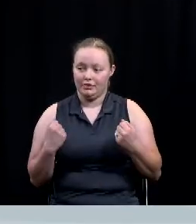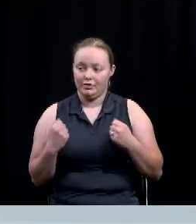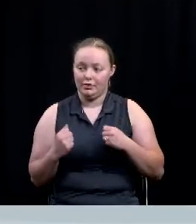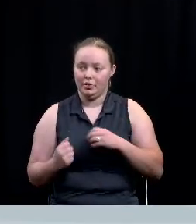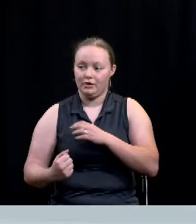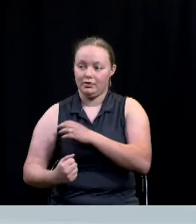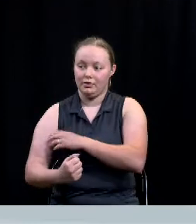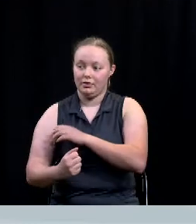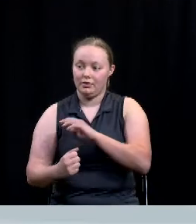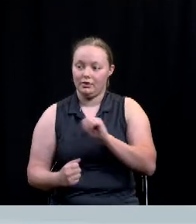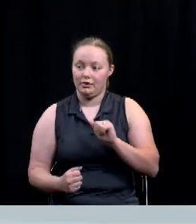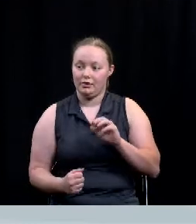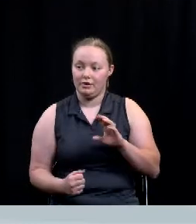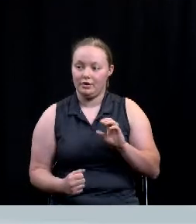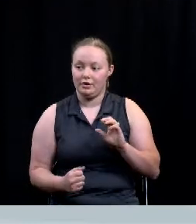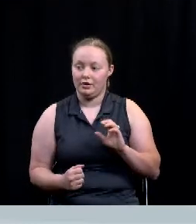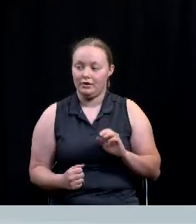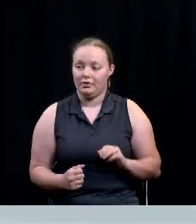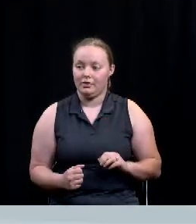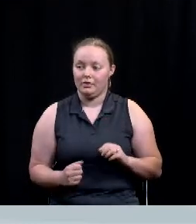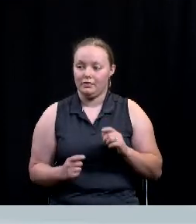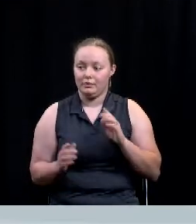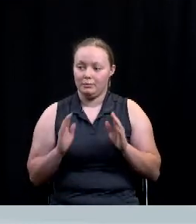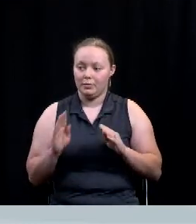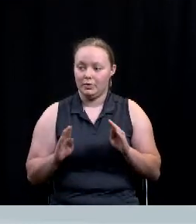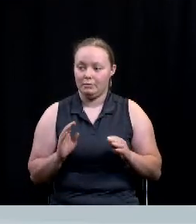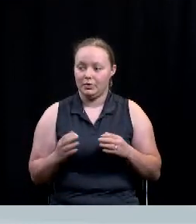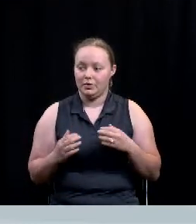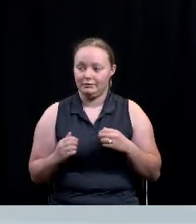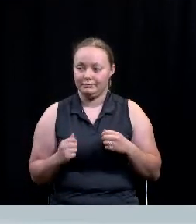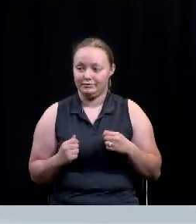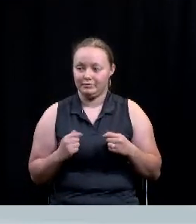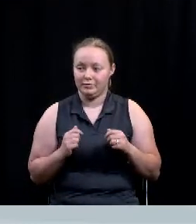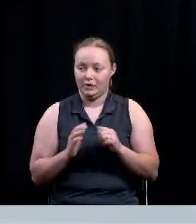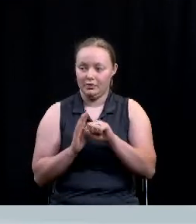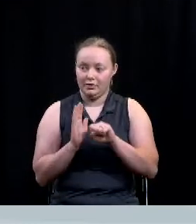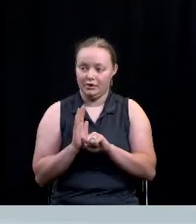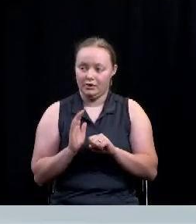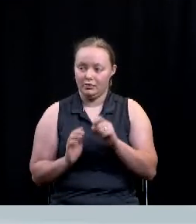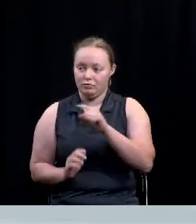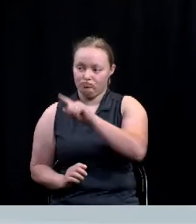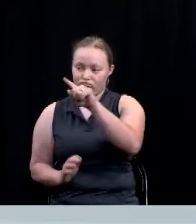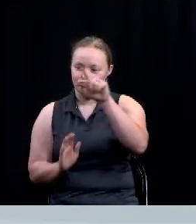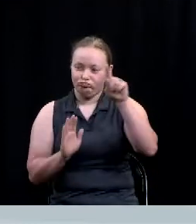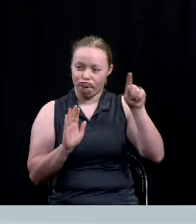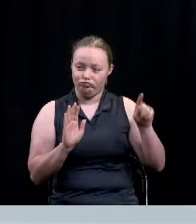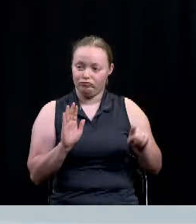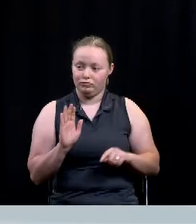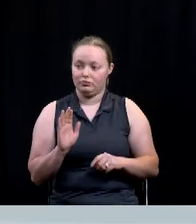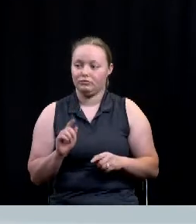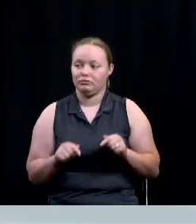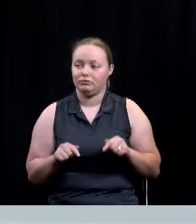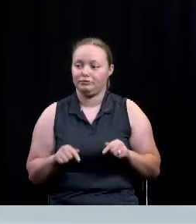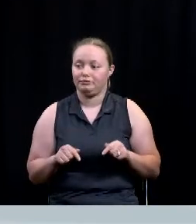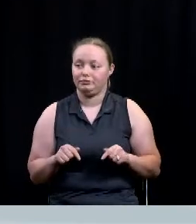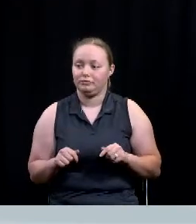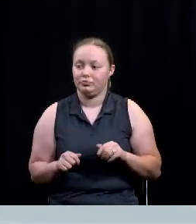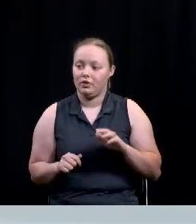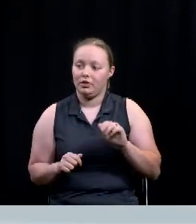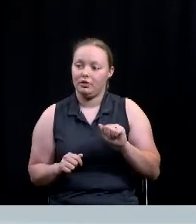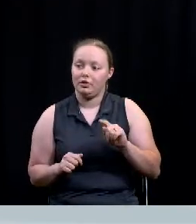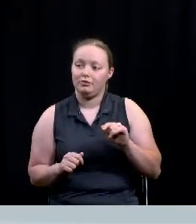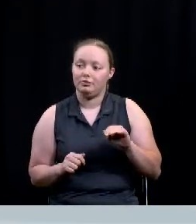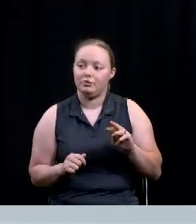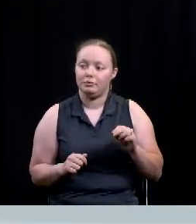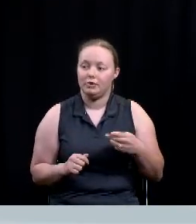as the coordinator of behavioral health services in various regions of the state. In central Texas, the heart of Texas region mental health mental retardation